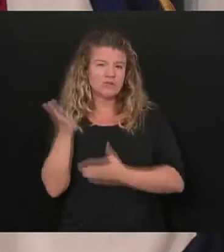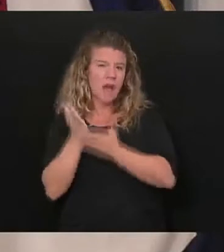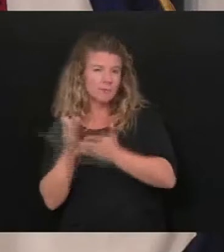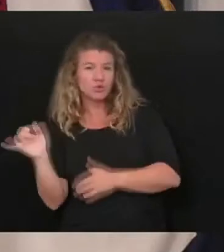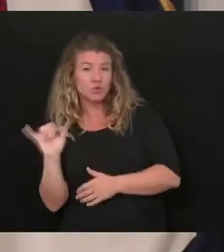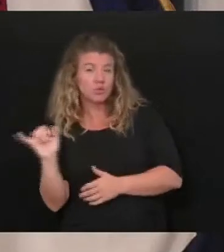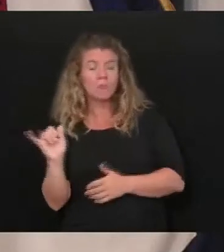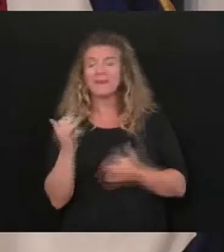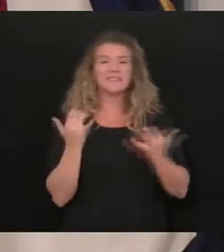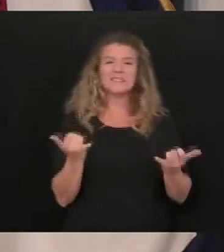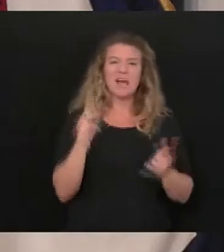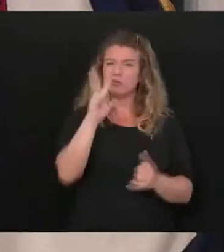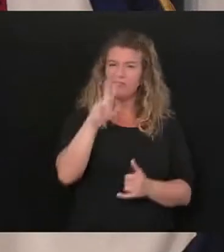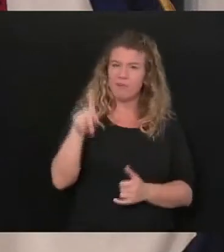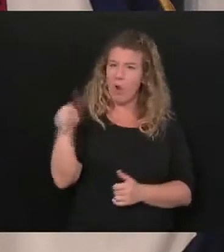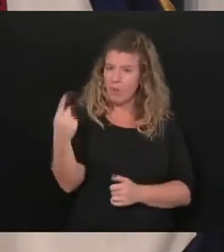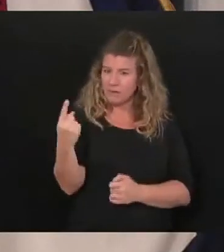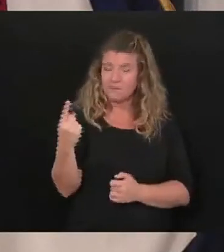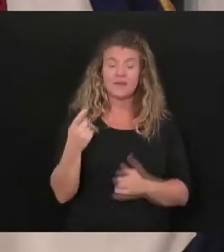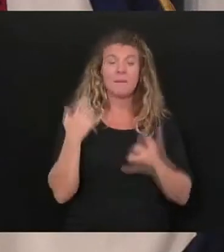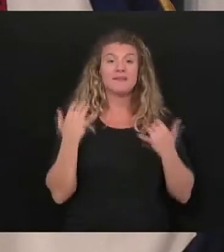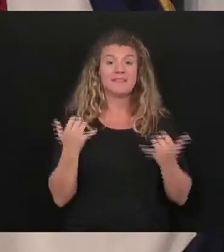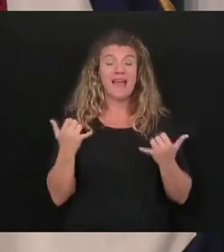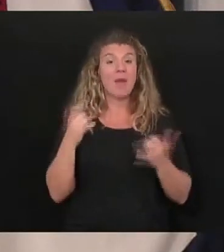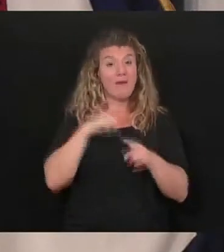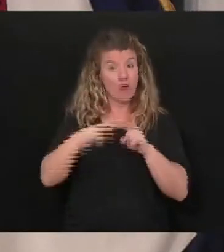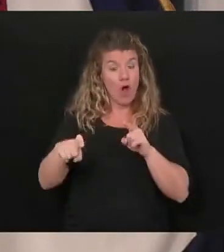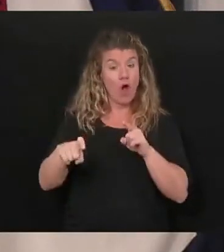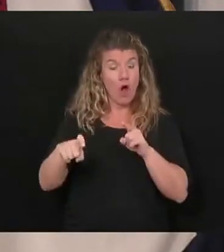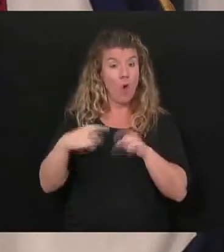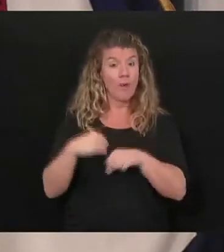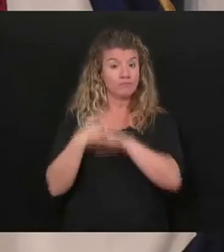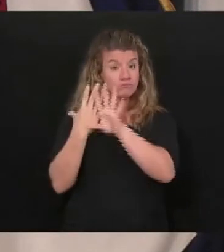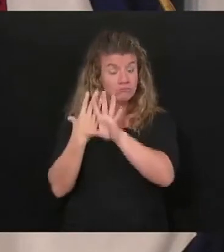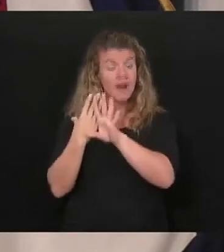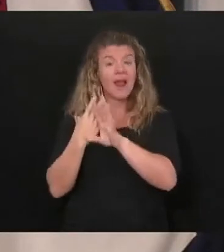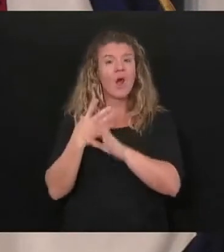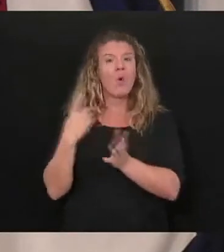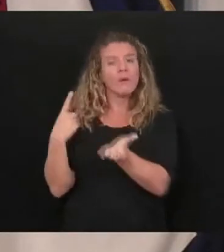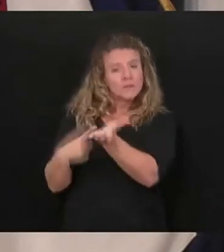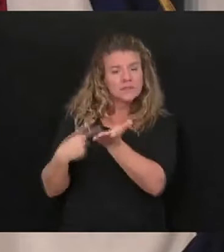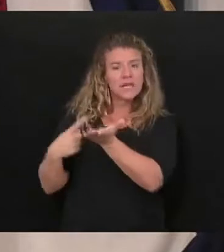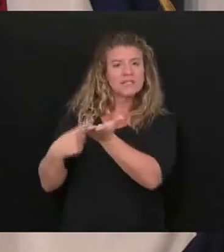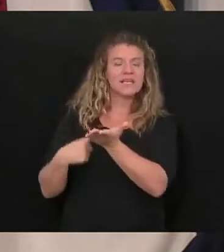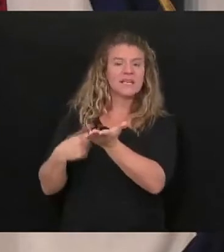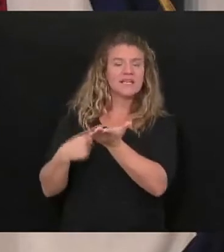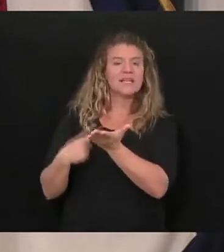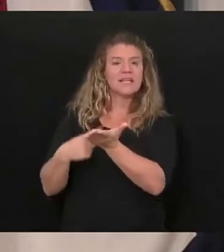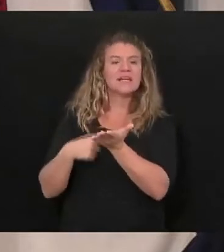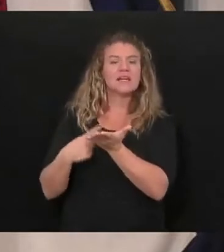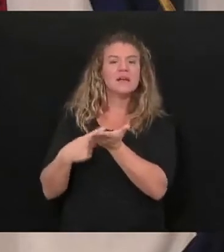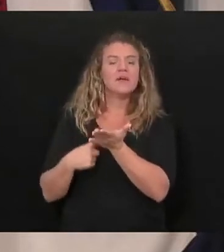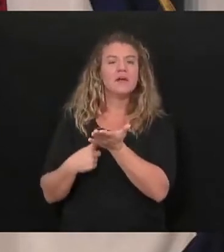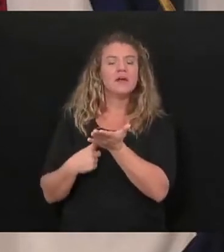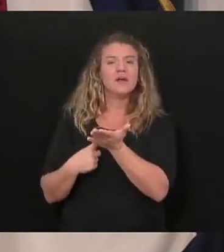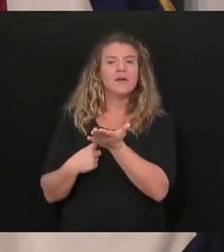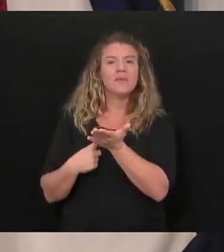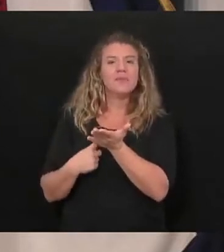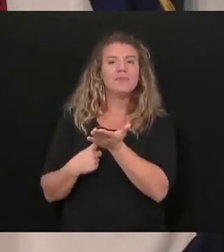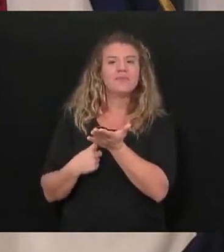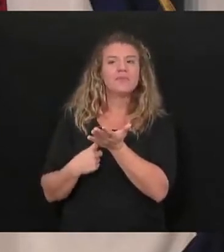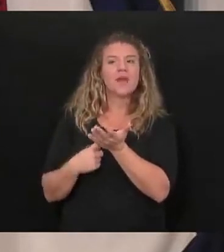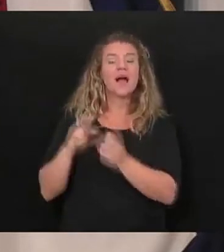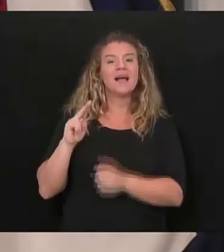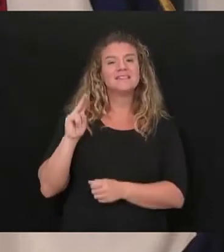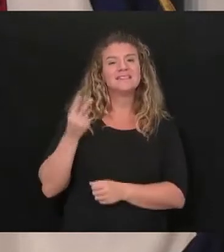He wasn't on today. But the vice president was on and they were talking about they were talking about a